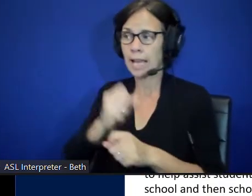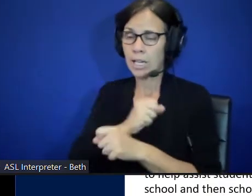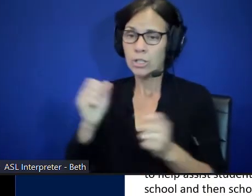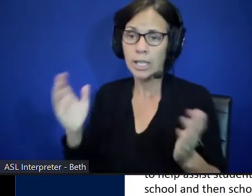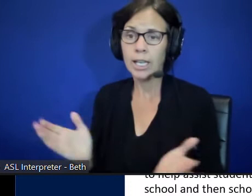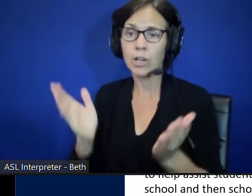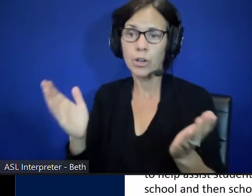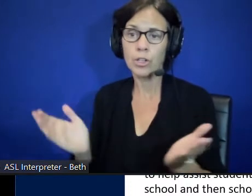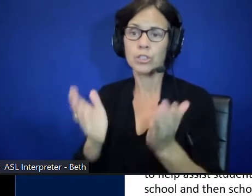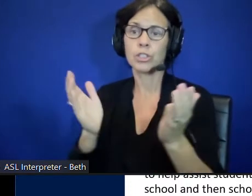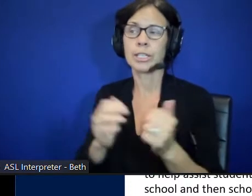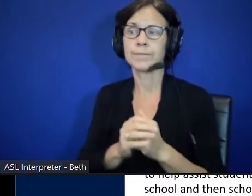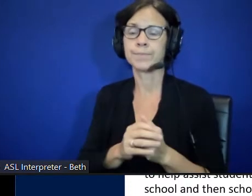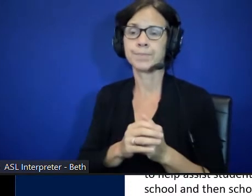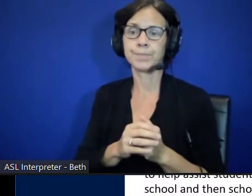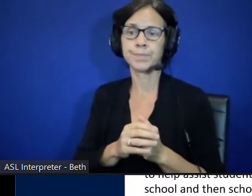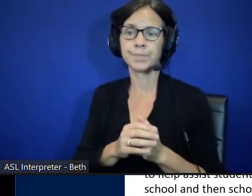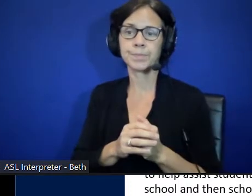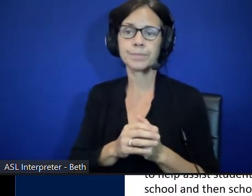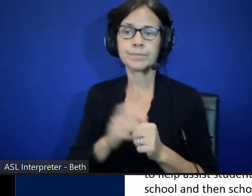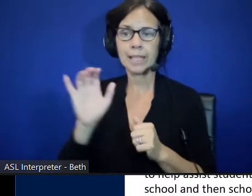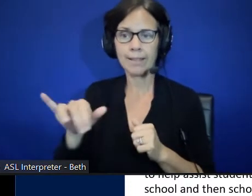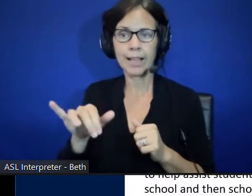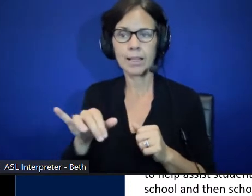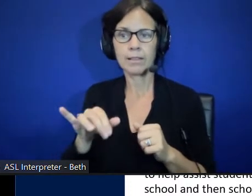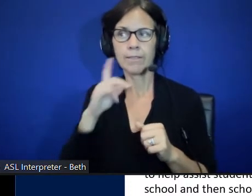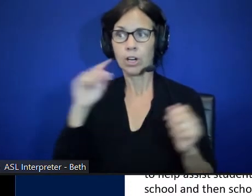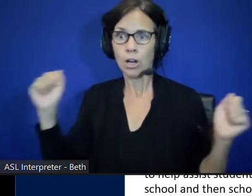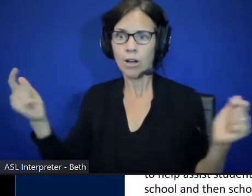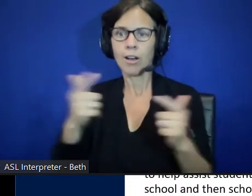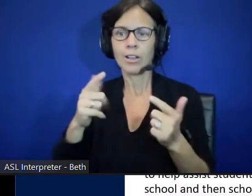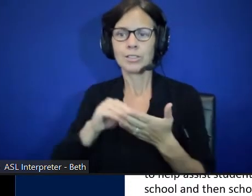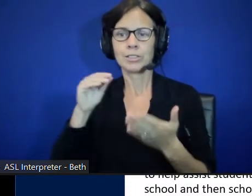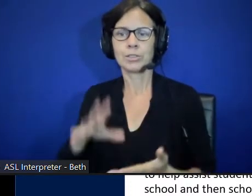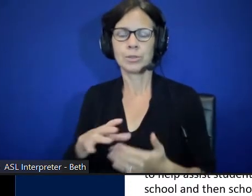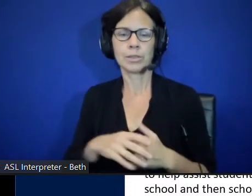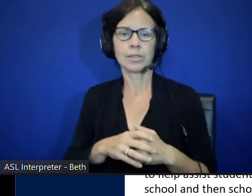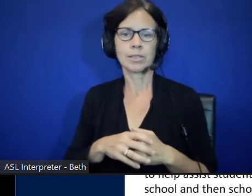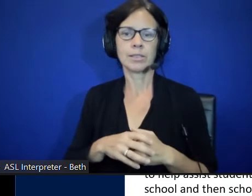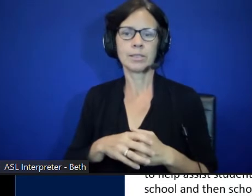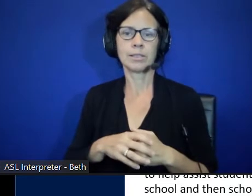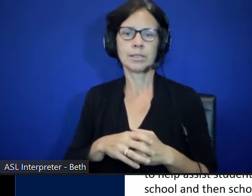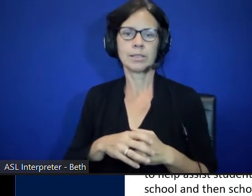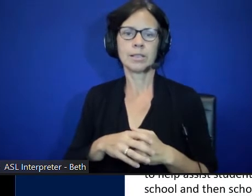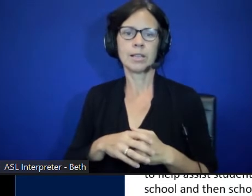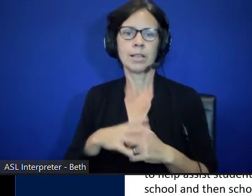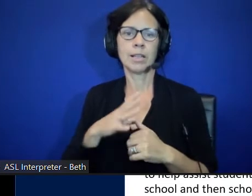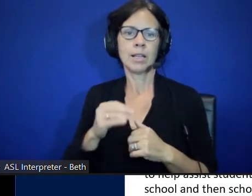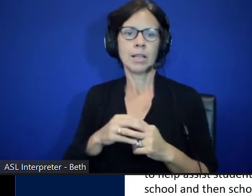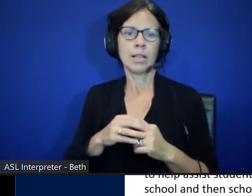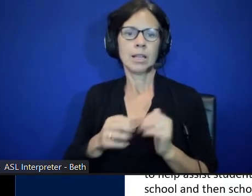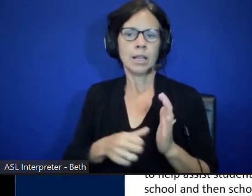that to all students. Really pushing that and